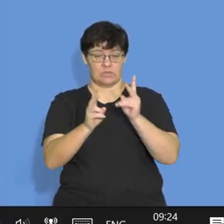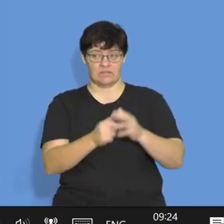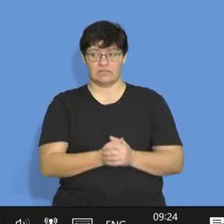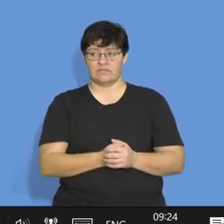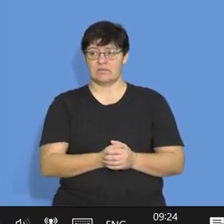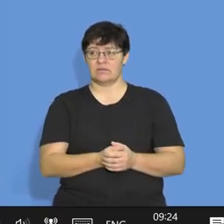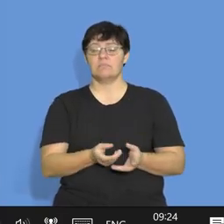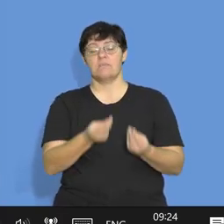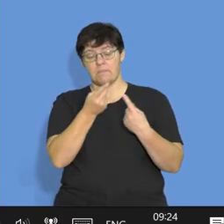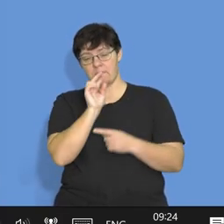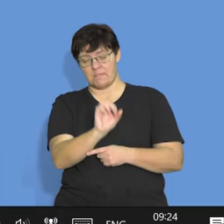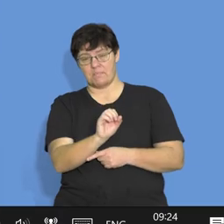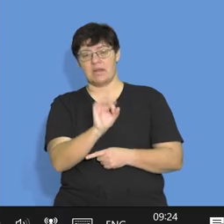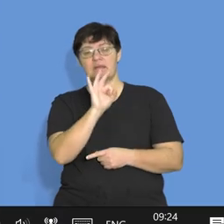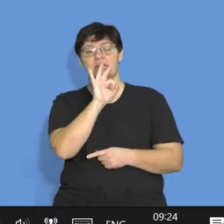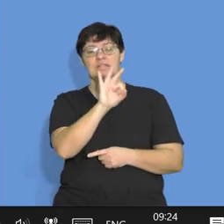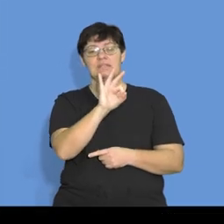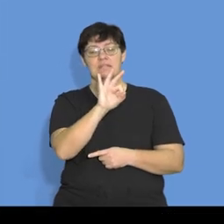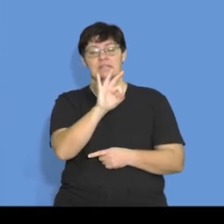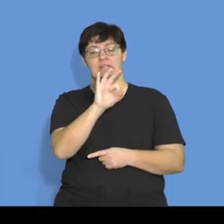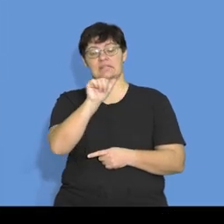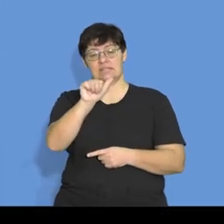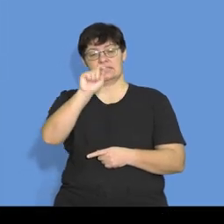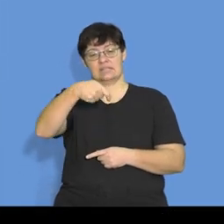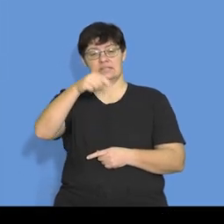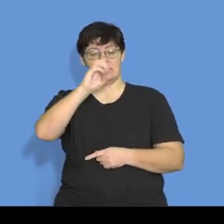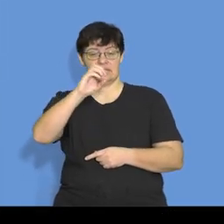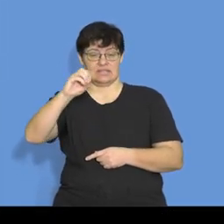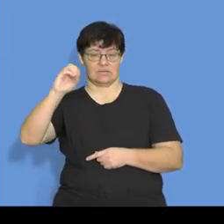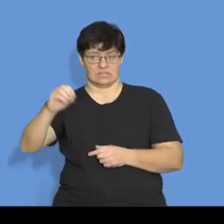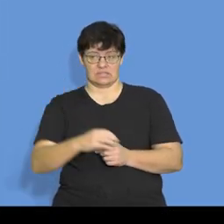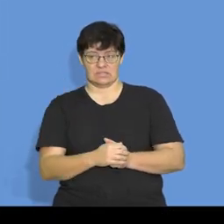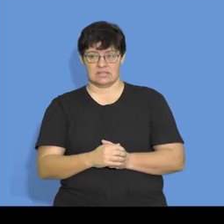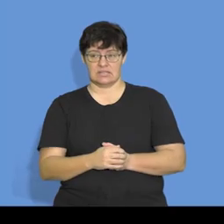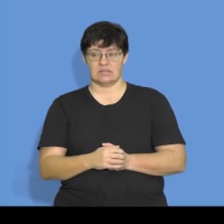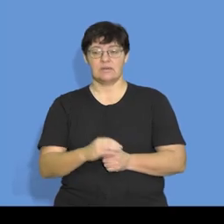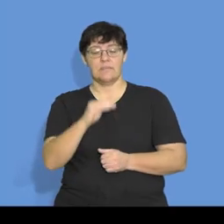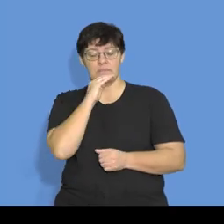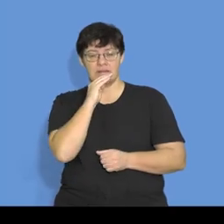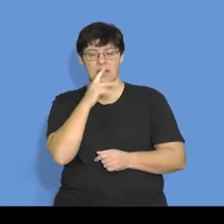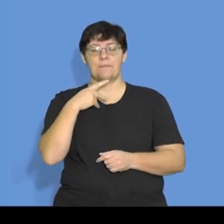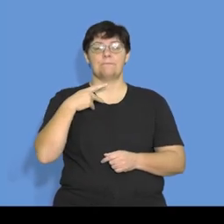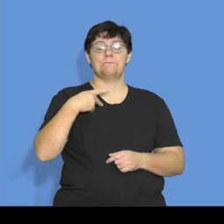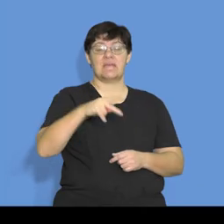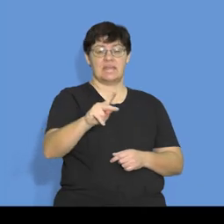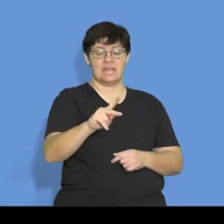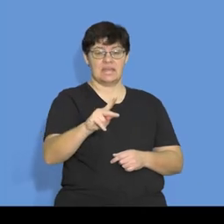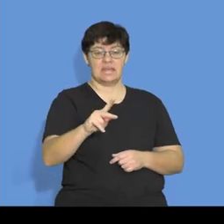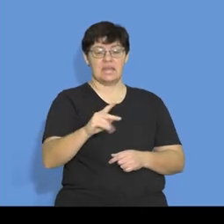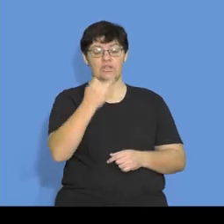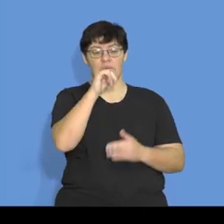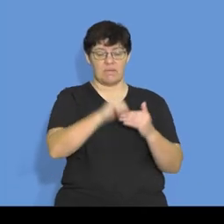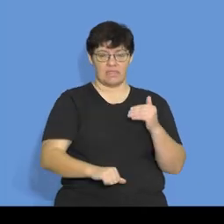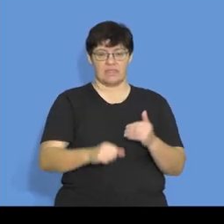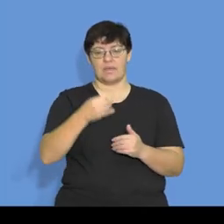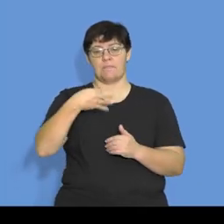can see your amount is 36,000 rand, meaning it will be paid off every three months. You'll